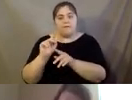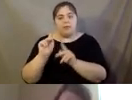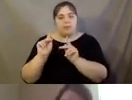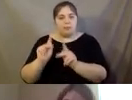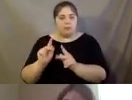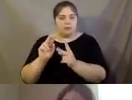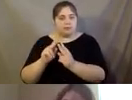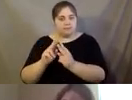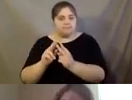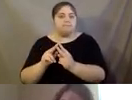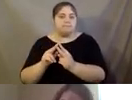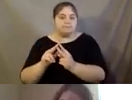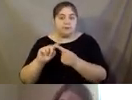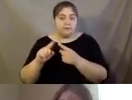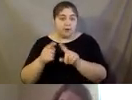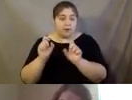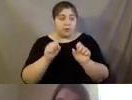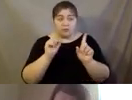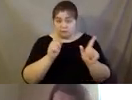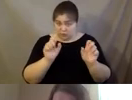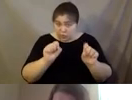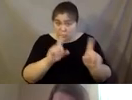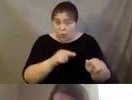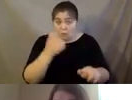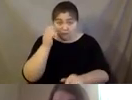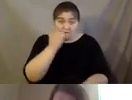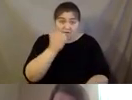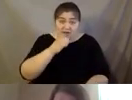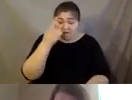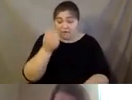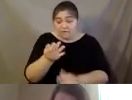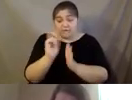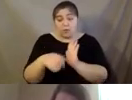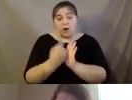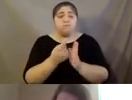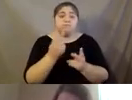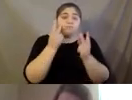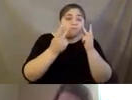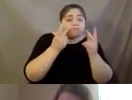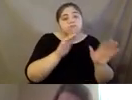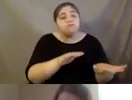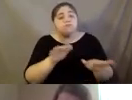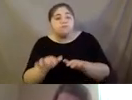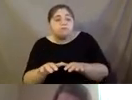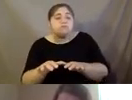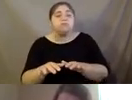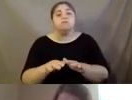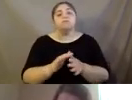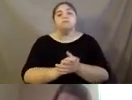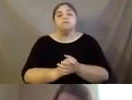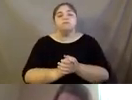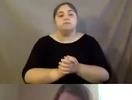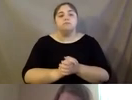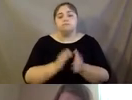the senior companion could come every day for several hours and visit with Jane. And they could just